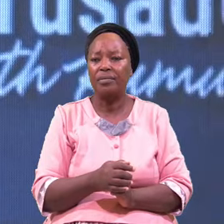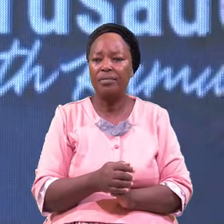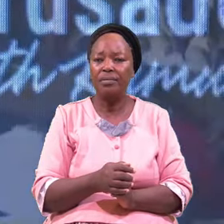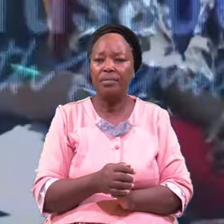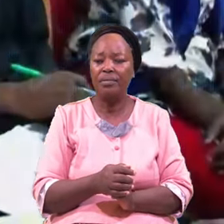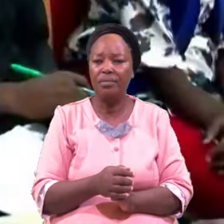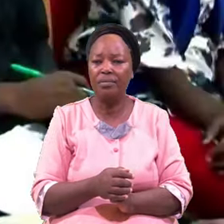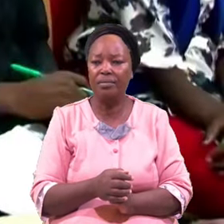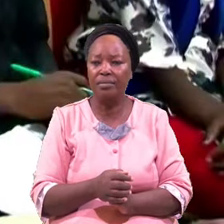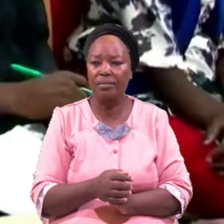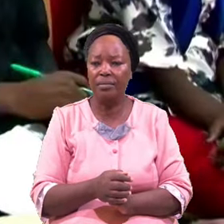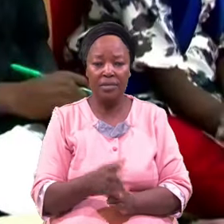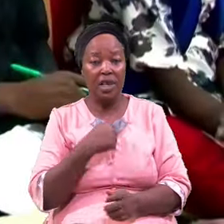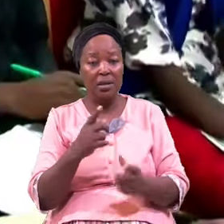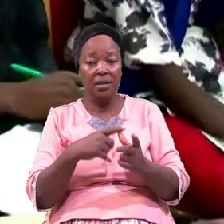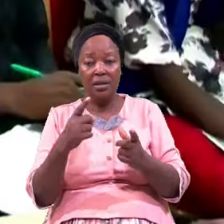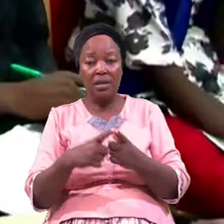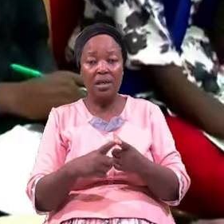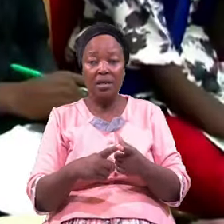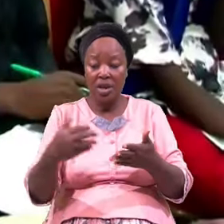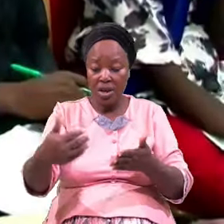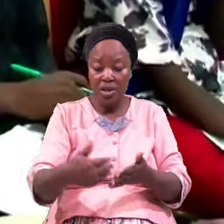And And No No No